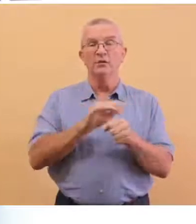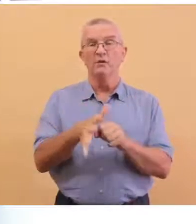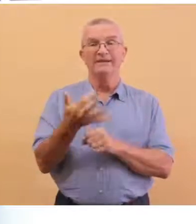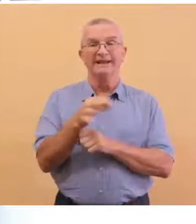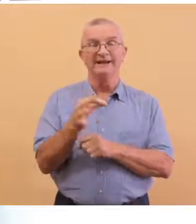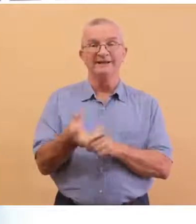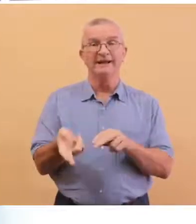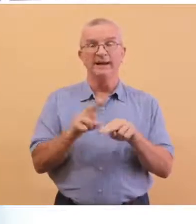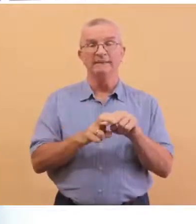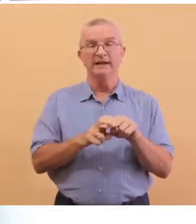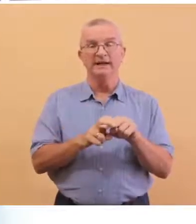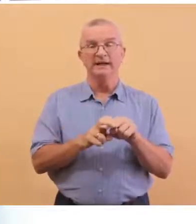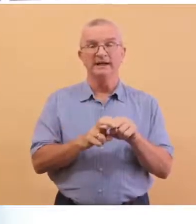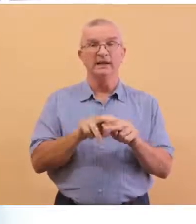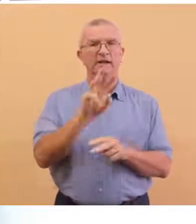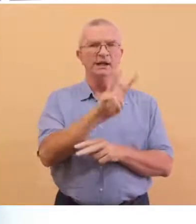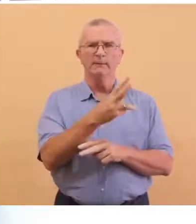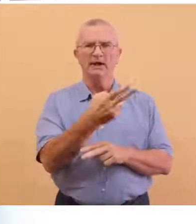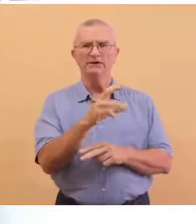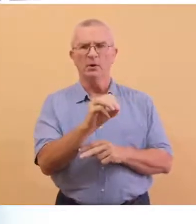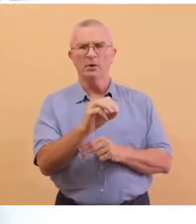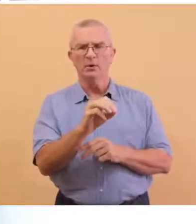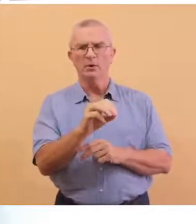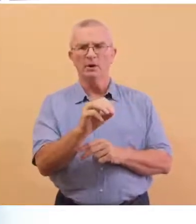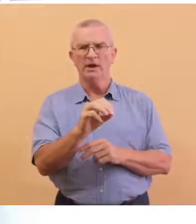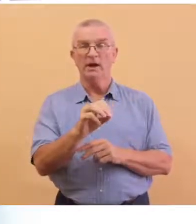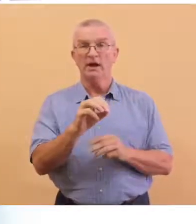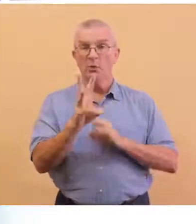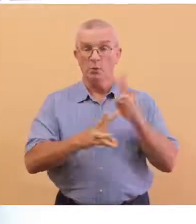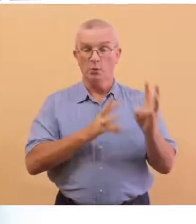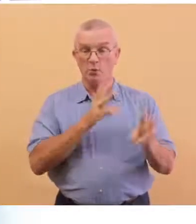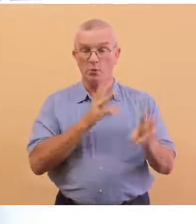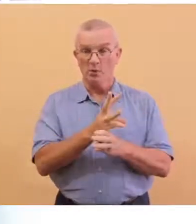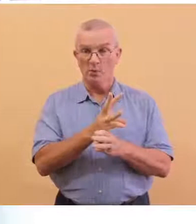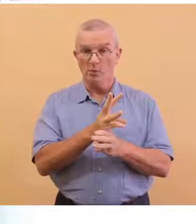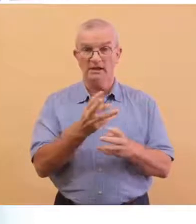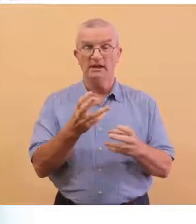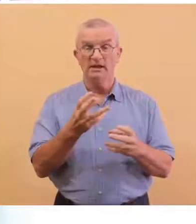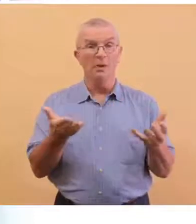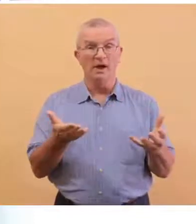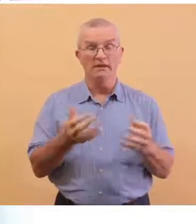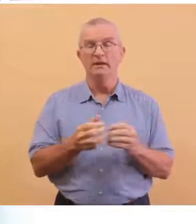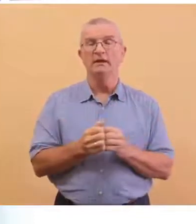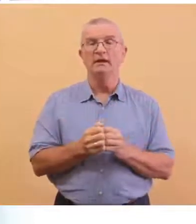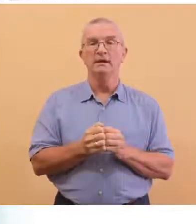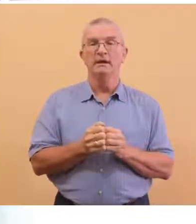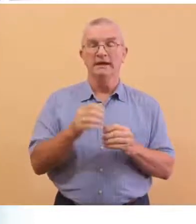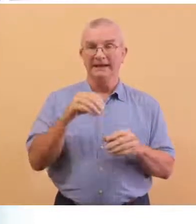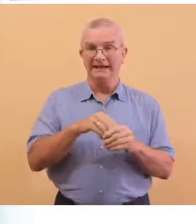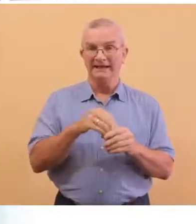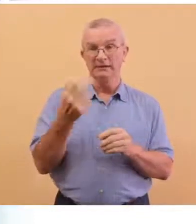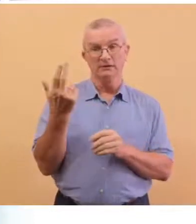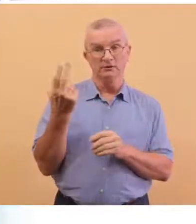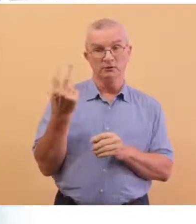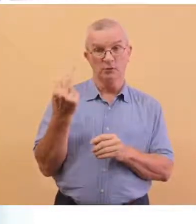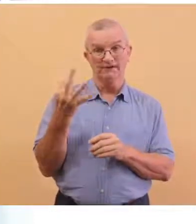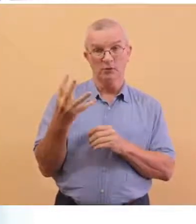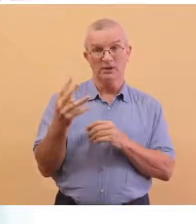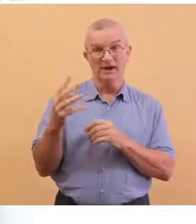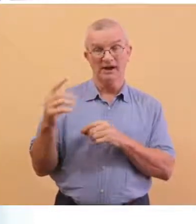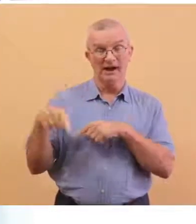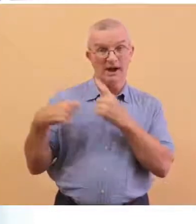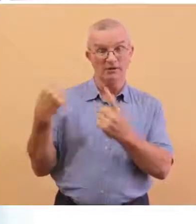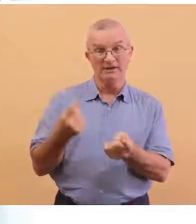According to the World Health Organization, the global statistics are as follows. In the last 24 hours,